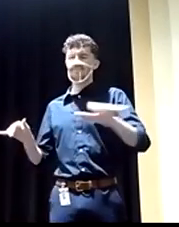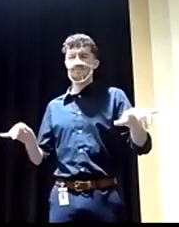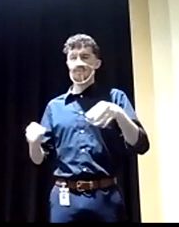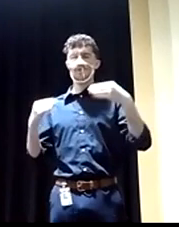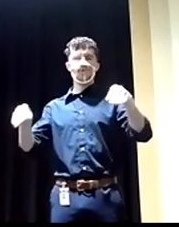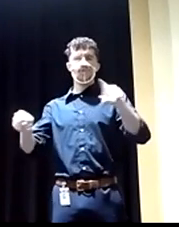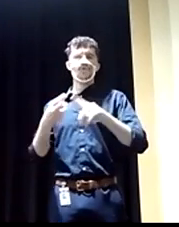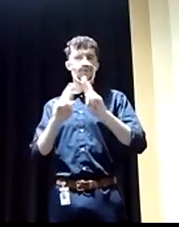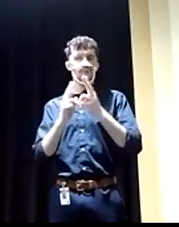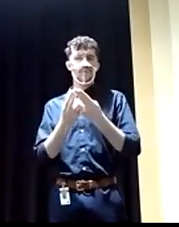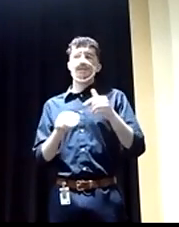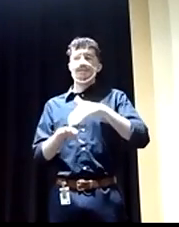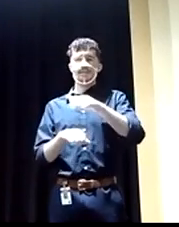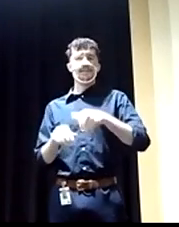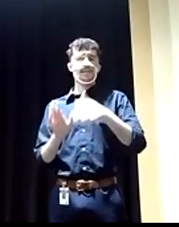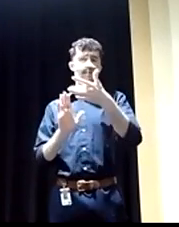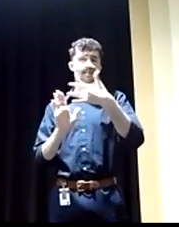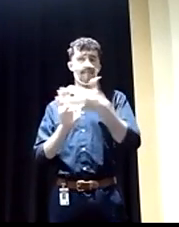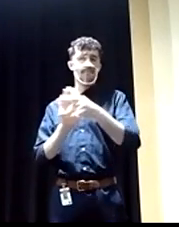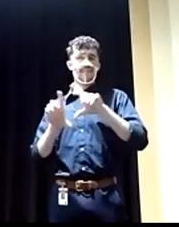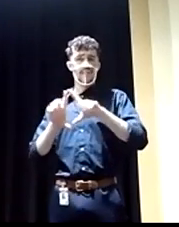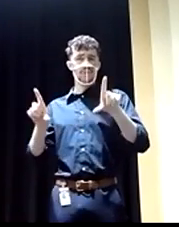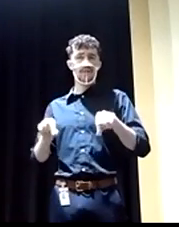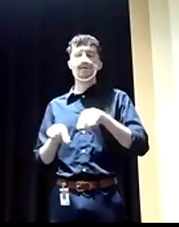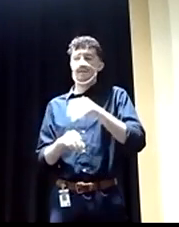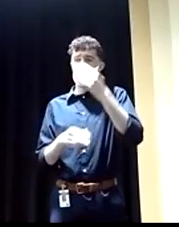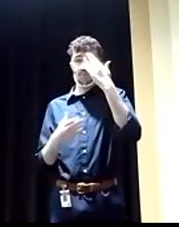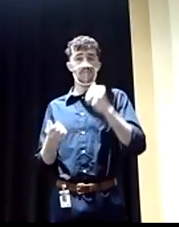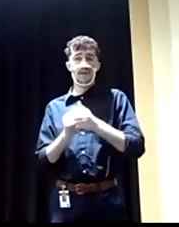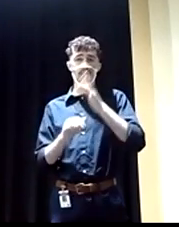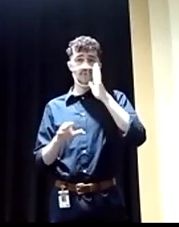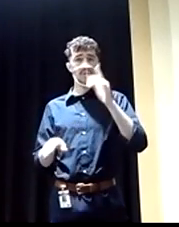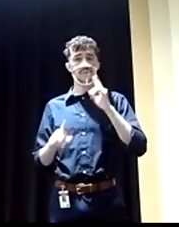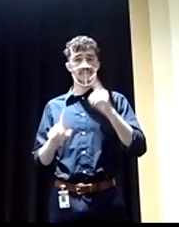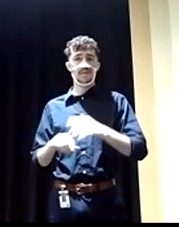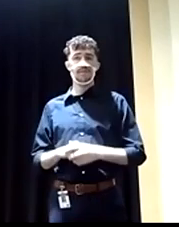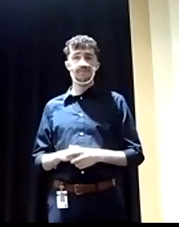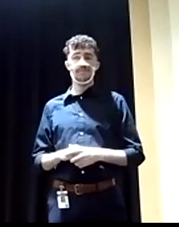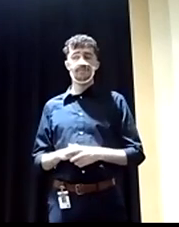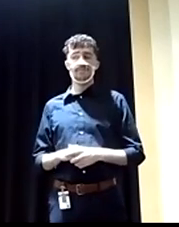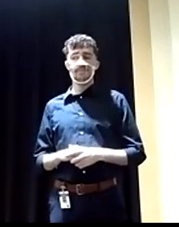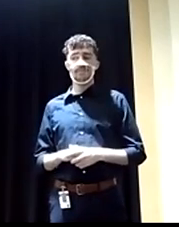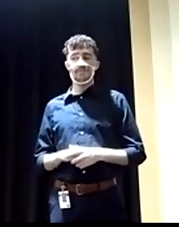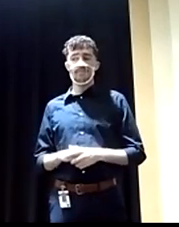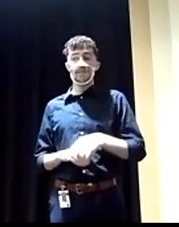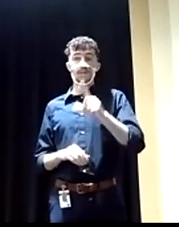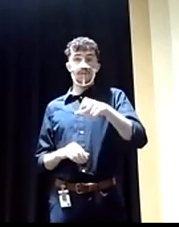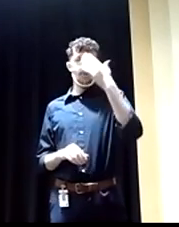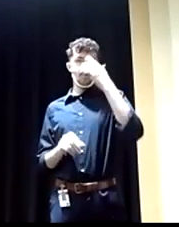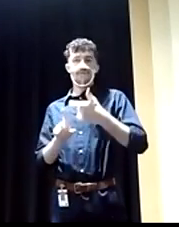with blank checks and you don't know what you're going to get. We need plans put in place from the beginning